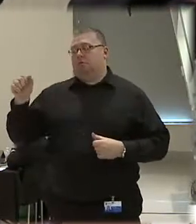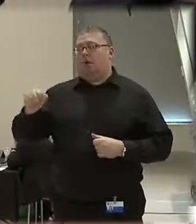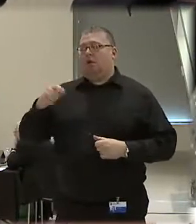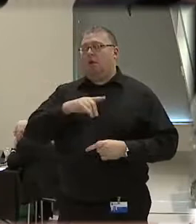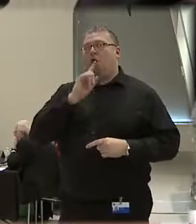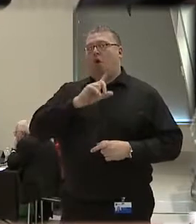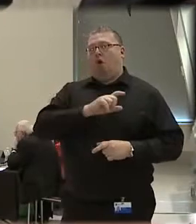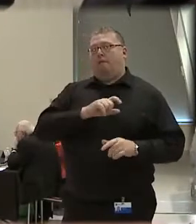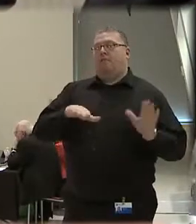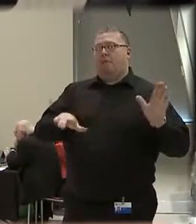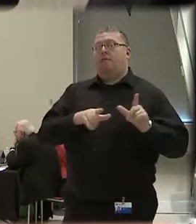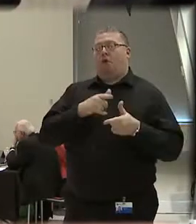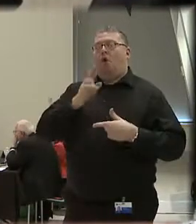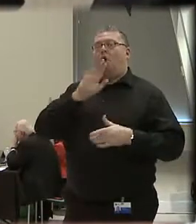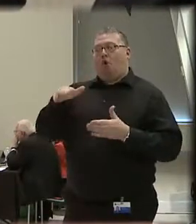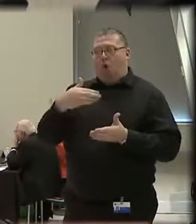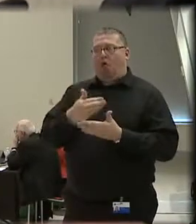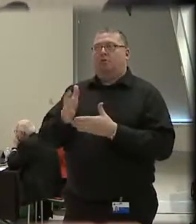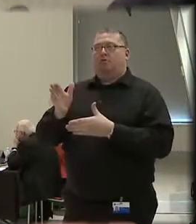not public statements.